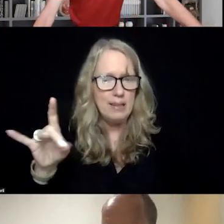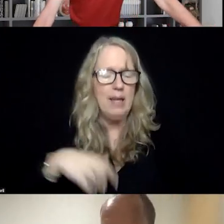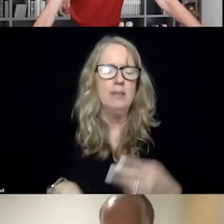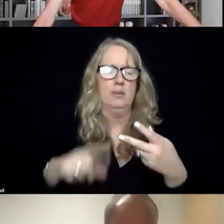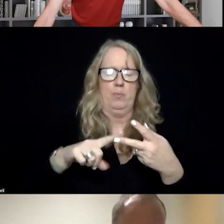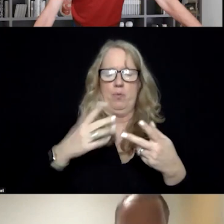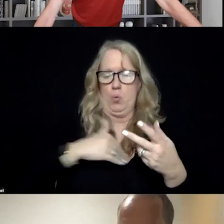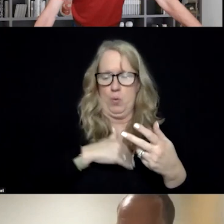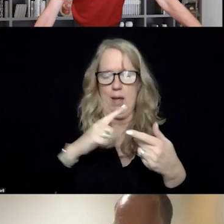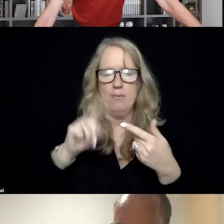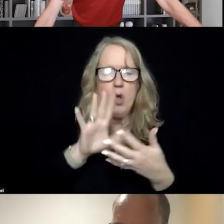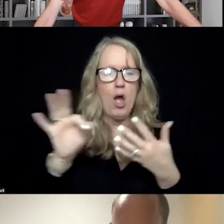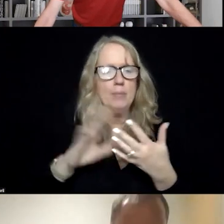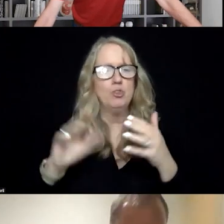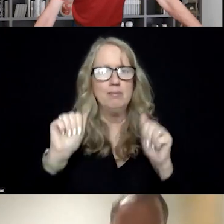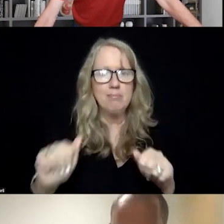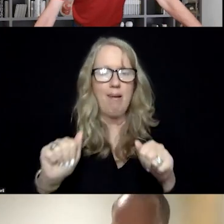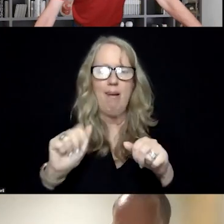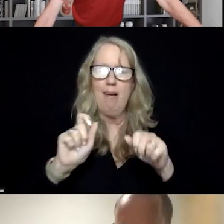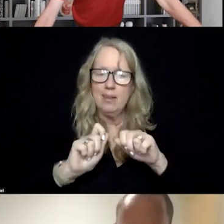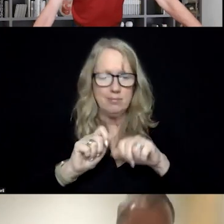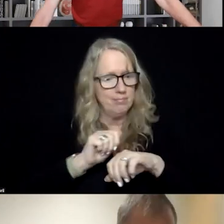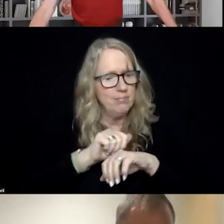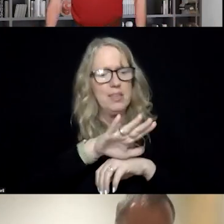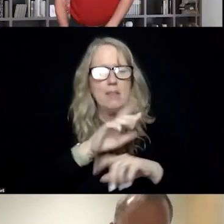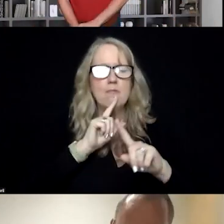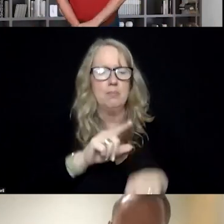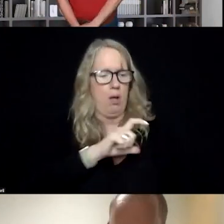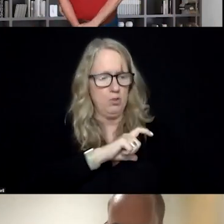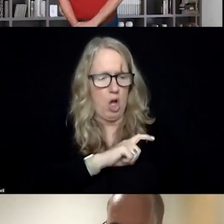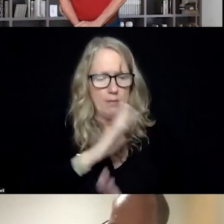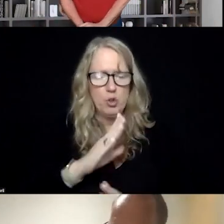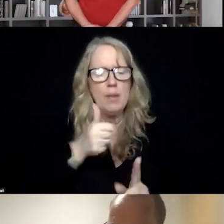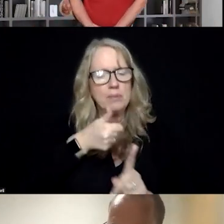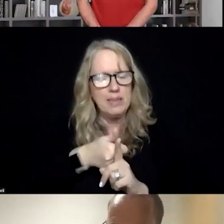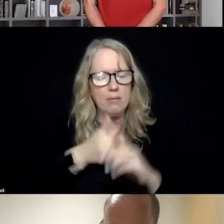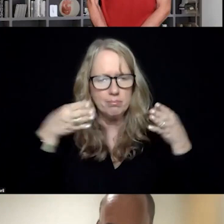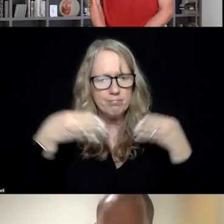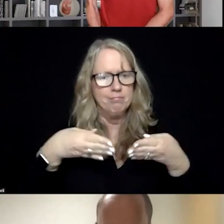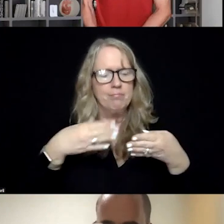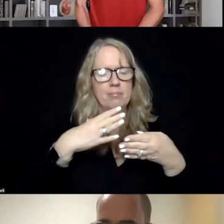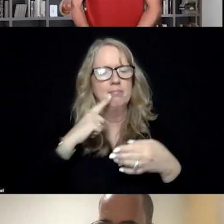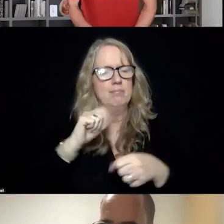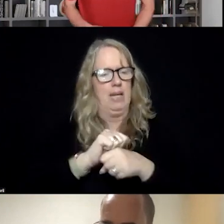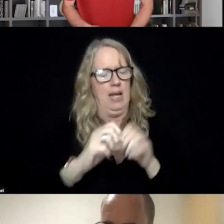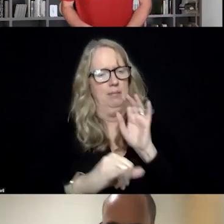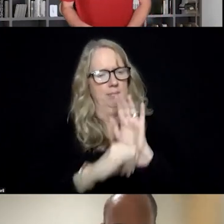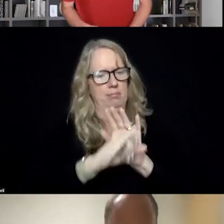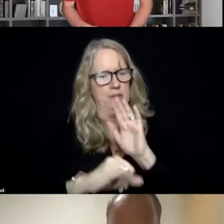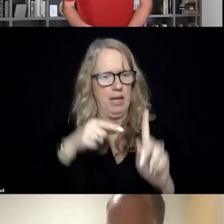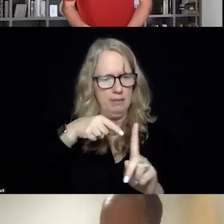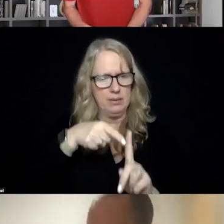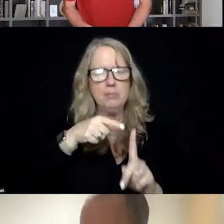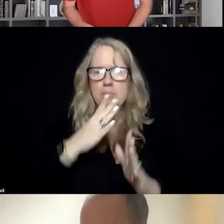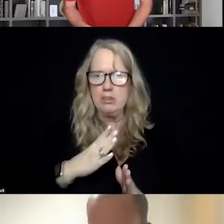We have the option to send out a crisis response officer, somebody that is dedicated and, and is identified as that specialist